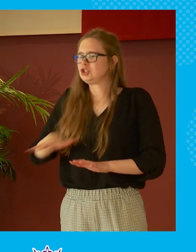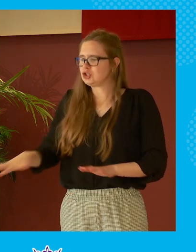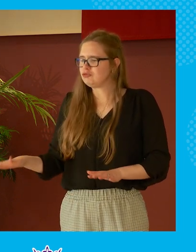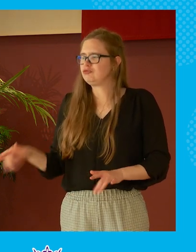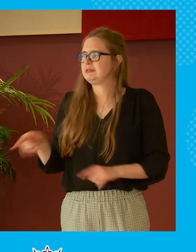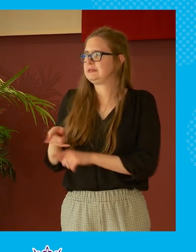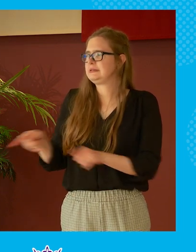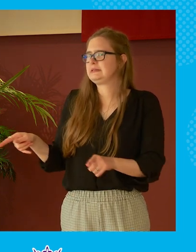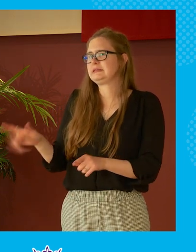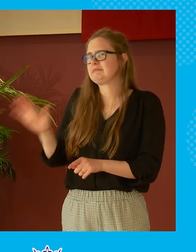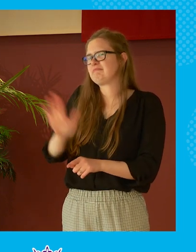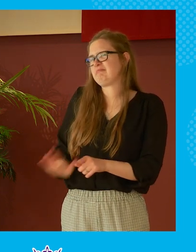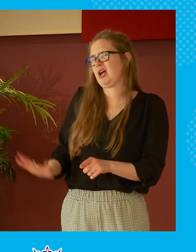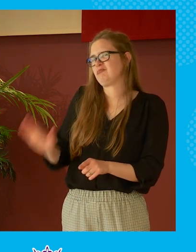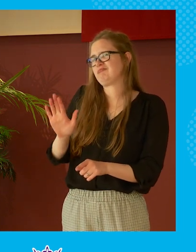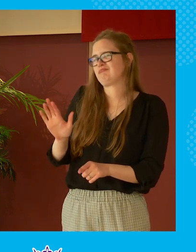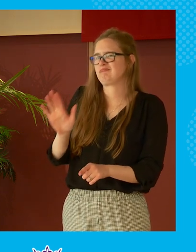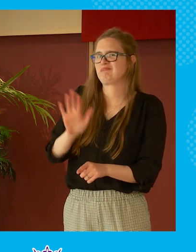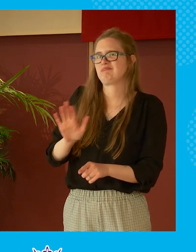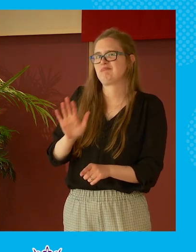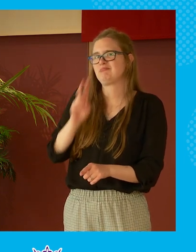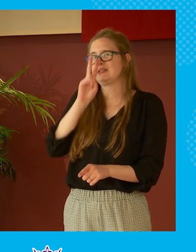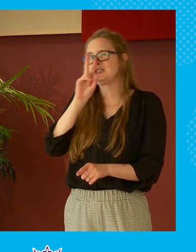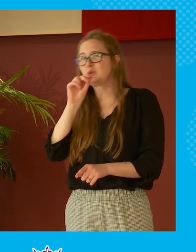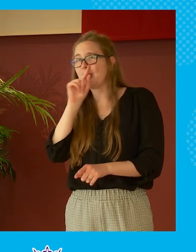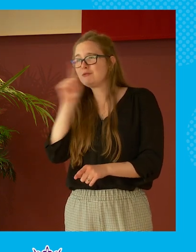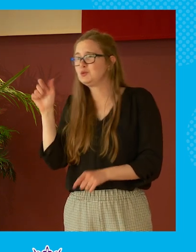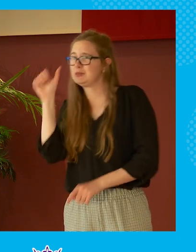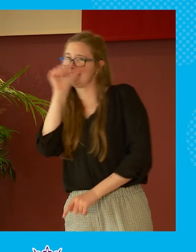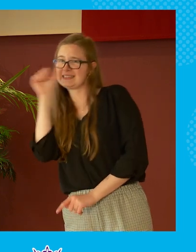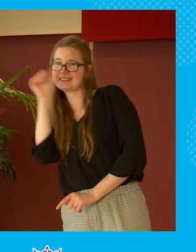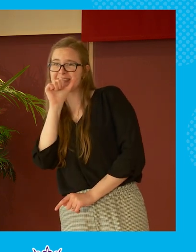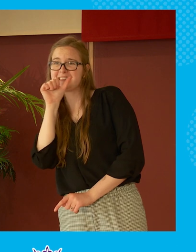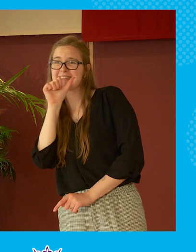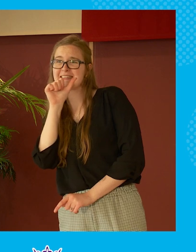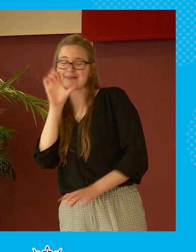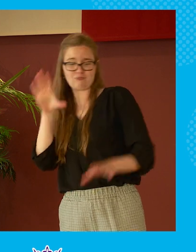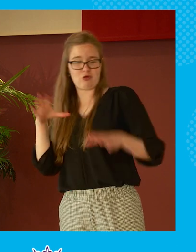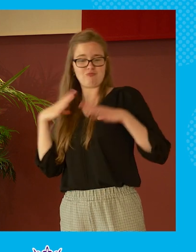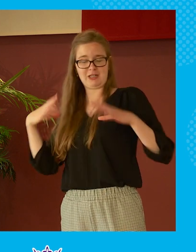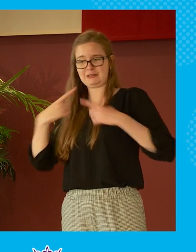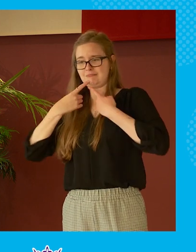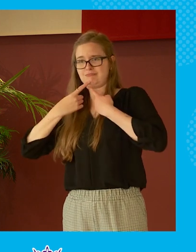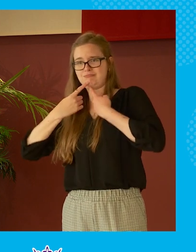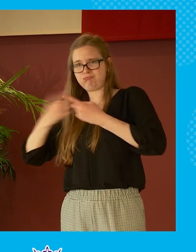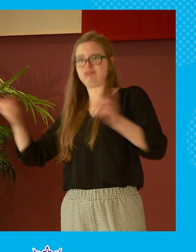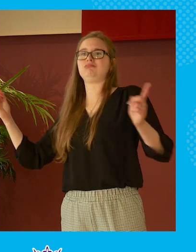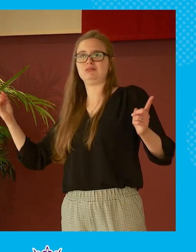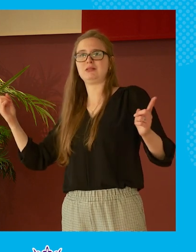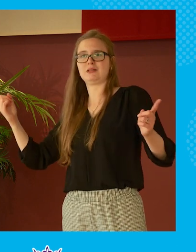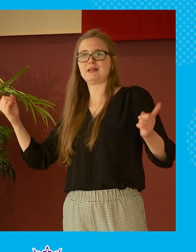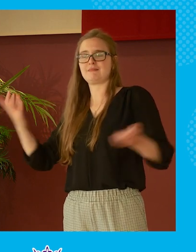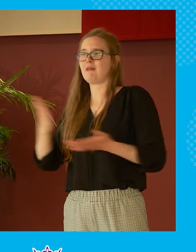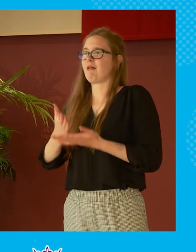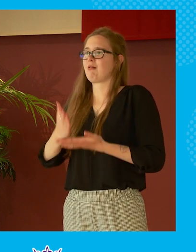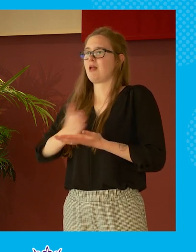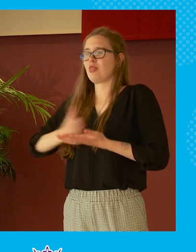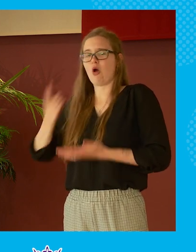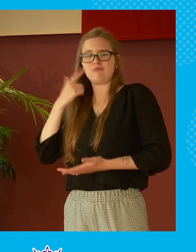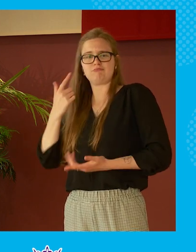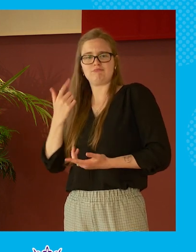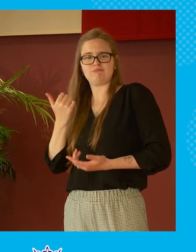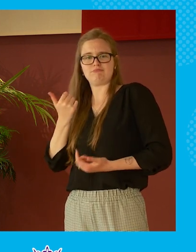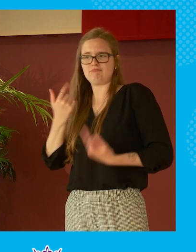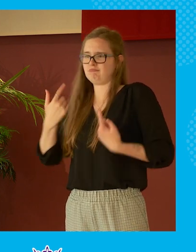who were around you know somewhere between 12 and 16 were prepared to say things out loud and they clearly thought that was an